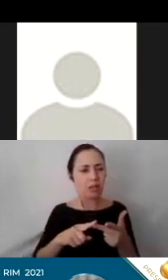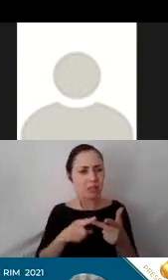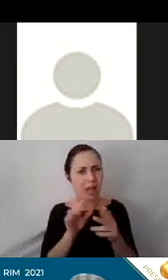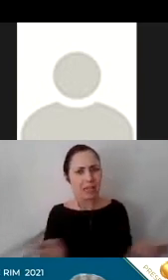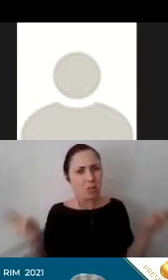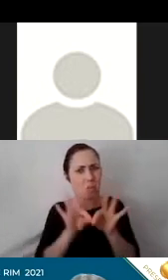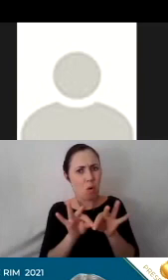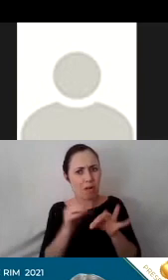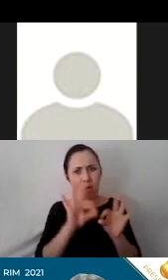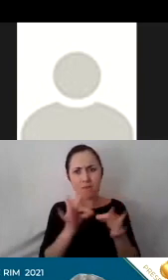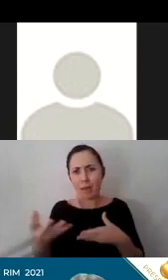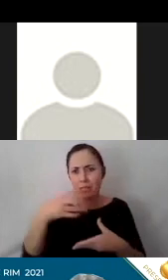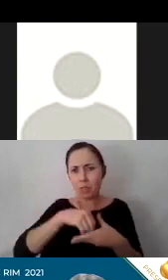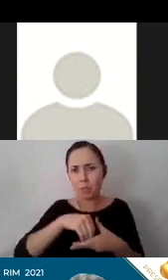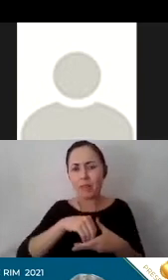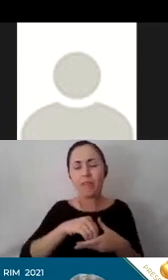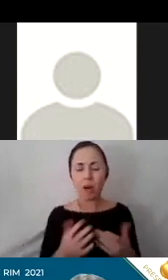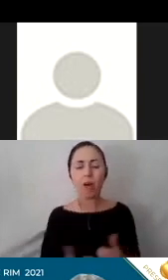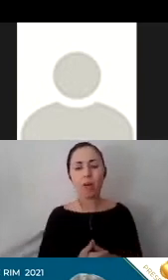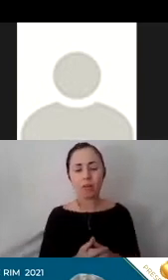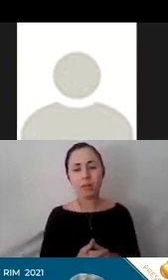engagement. And so we're happy to have that.